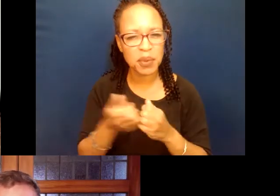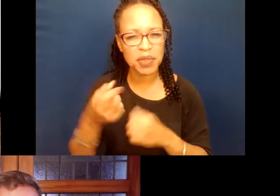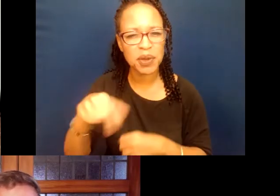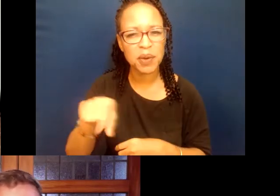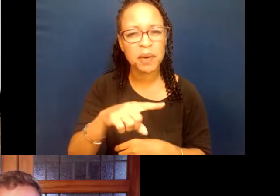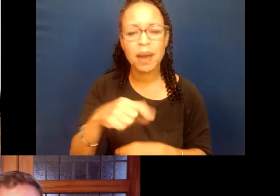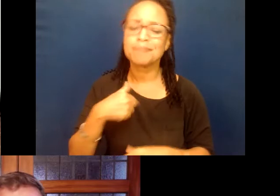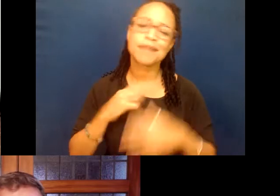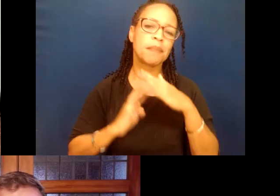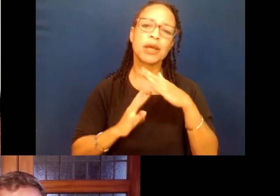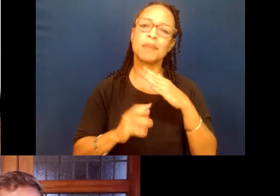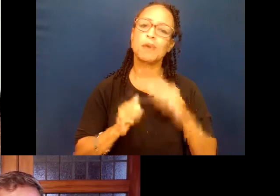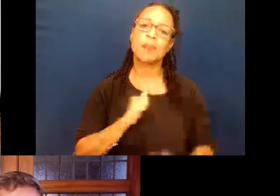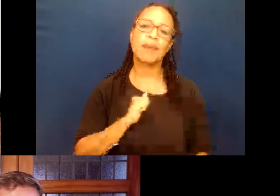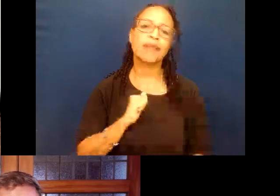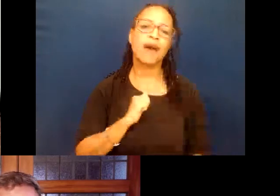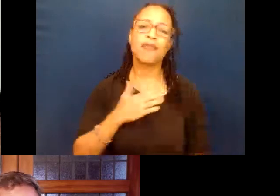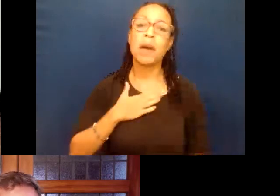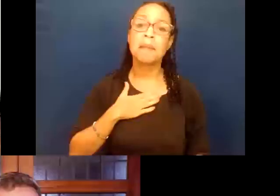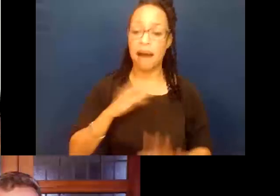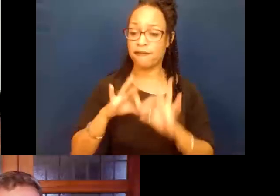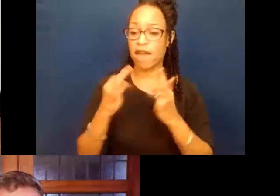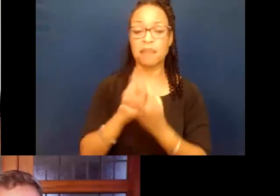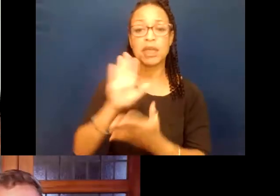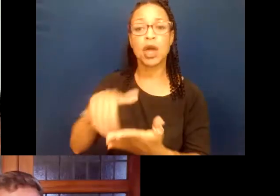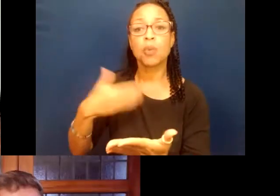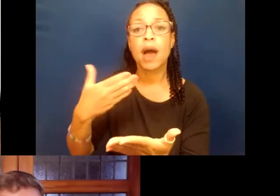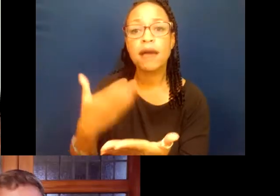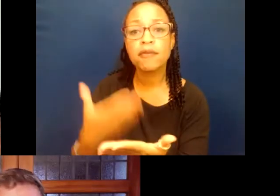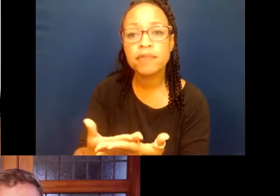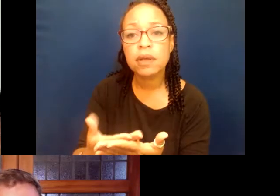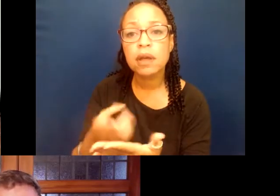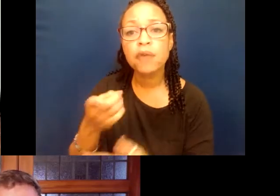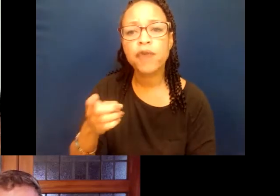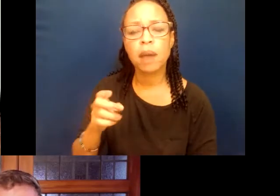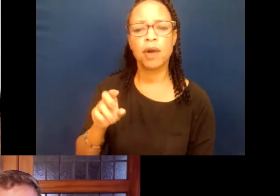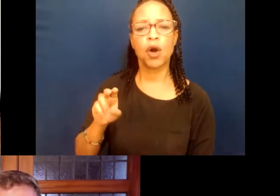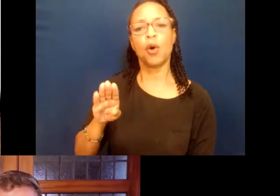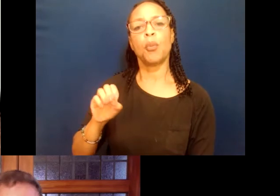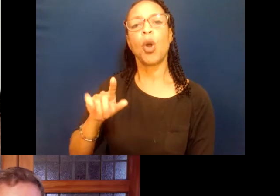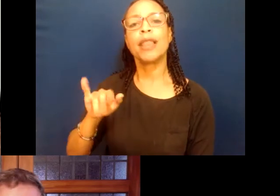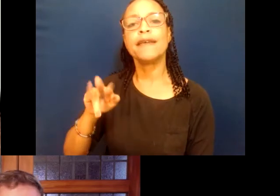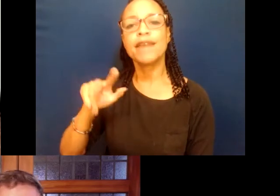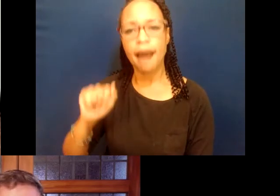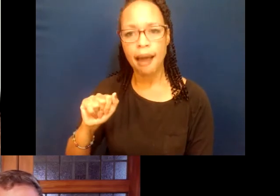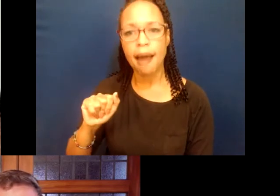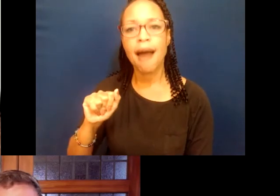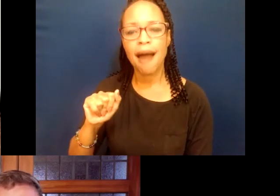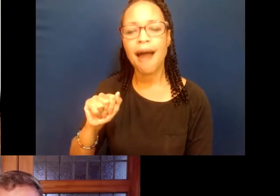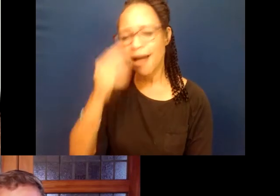I'm an immigrant myself. My family arrived from La Paz, Bolivia. So a little trivia, I'm the first and only